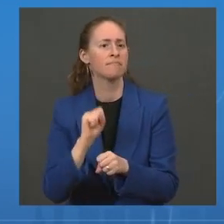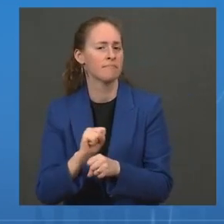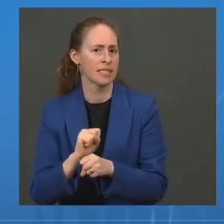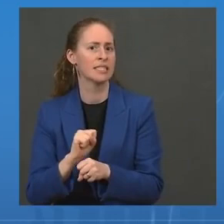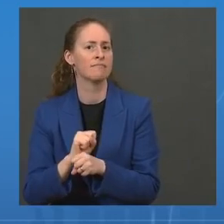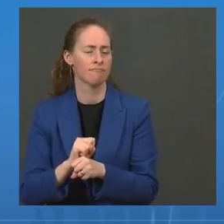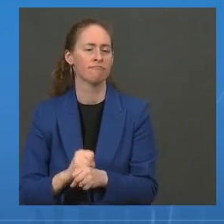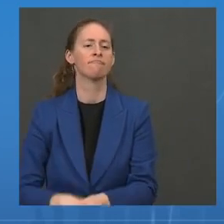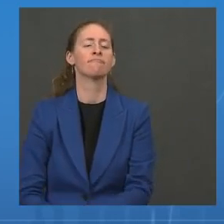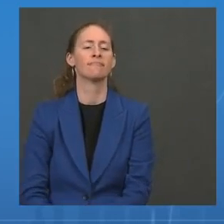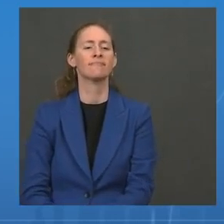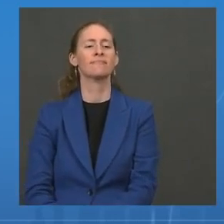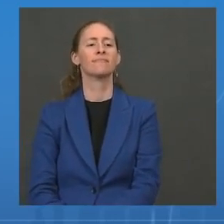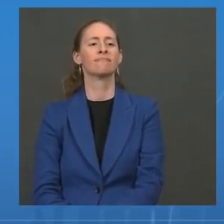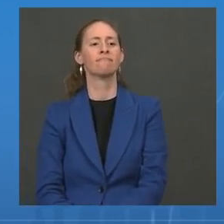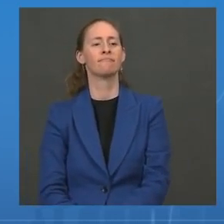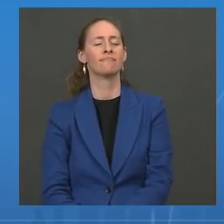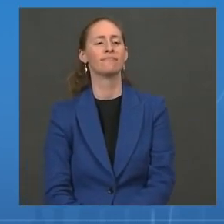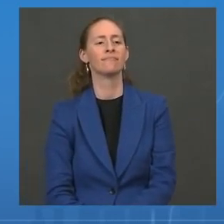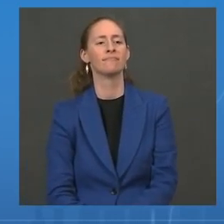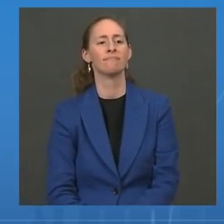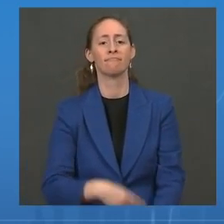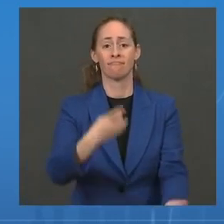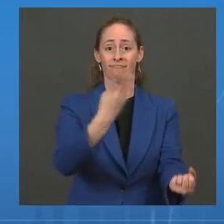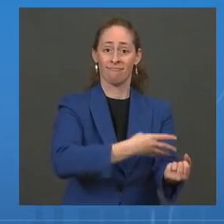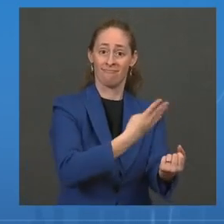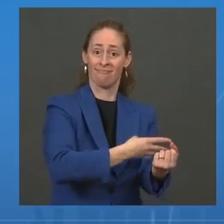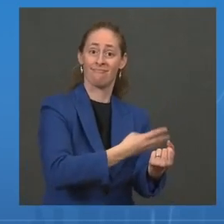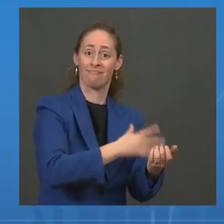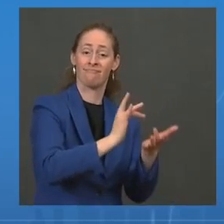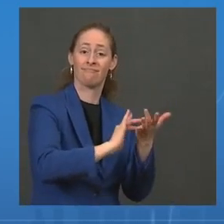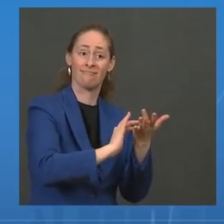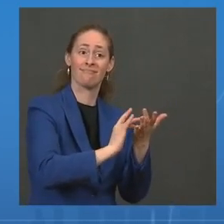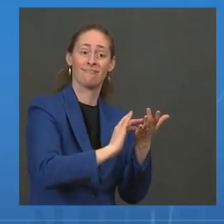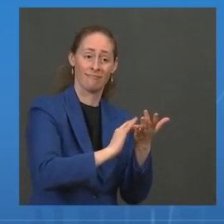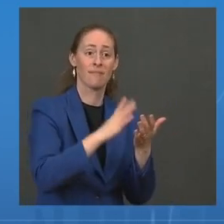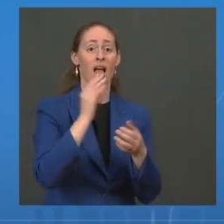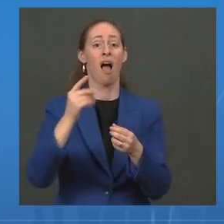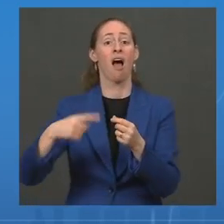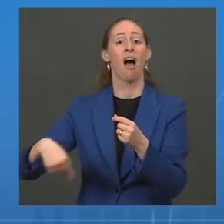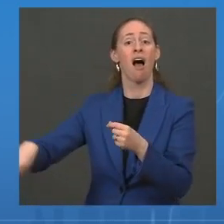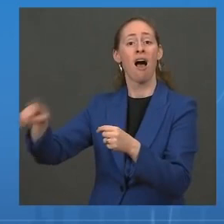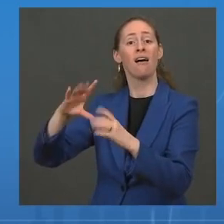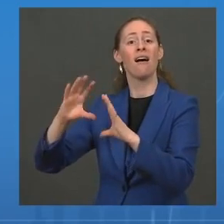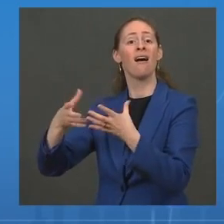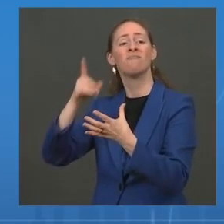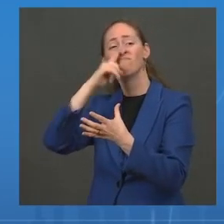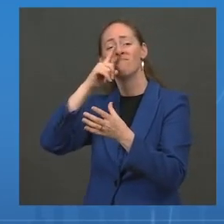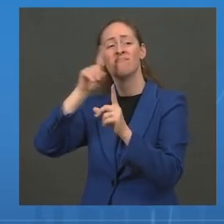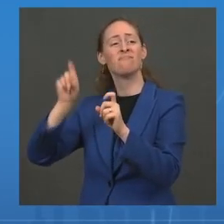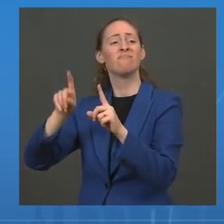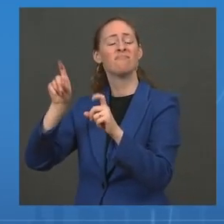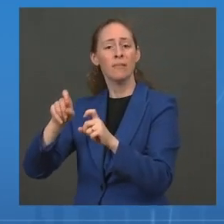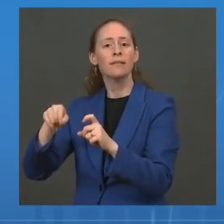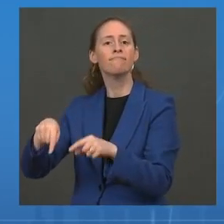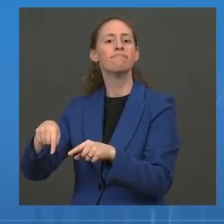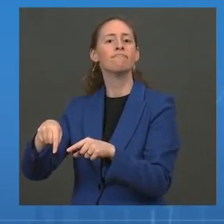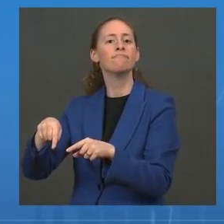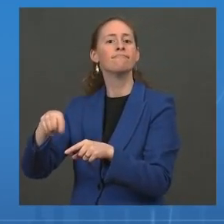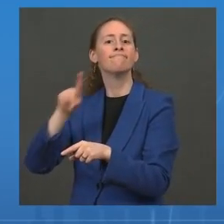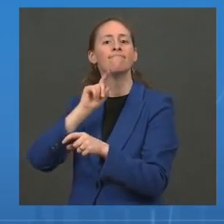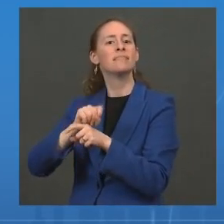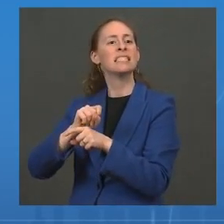to the placebo arm with 10 deaths in the placebo arm and no deaths in the treatment arm. This is an orally